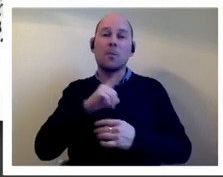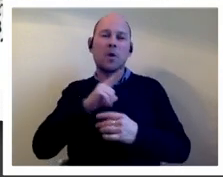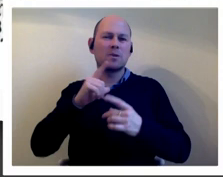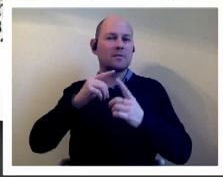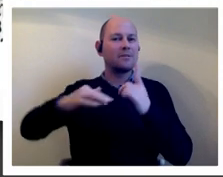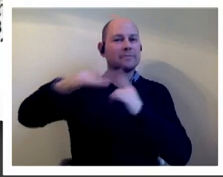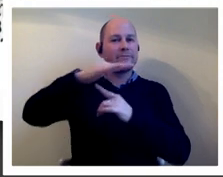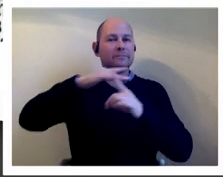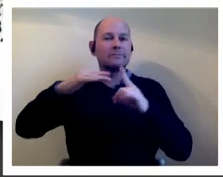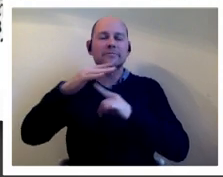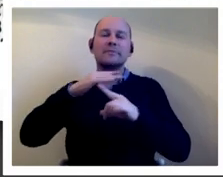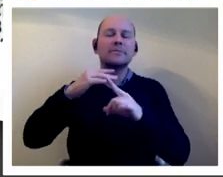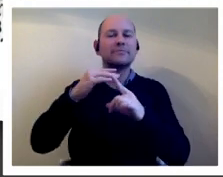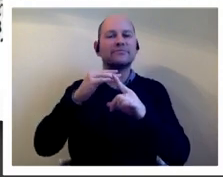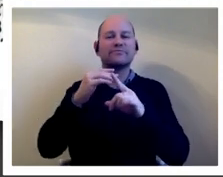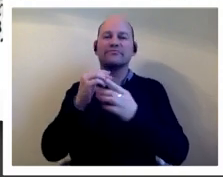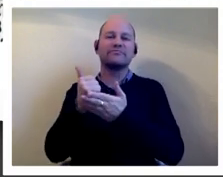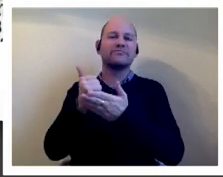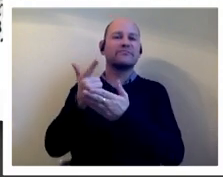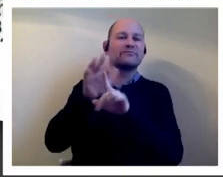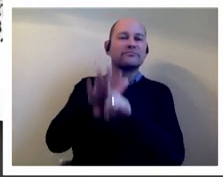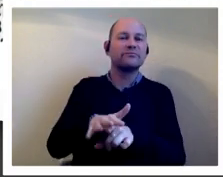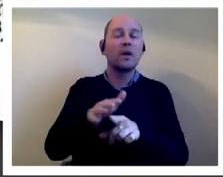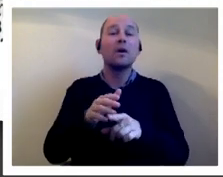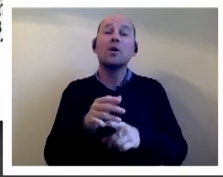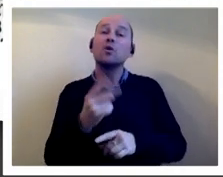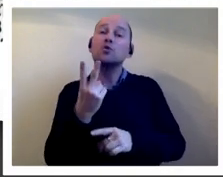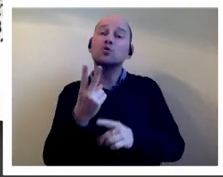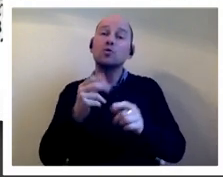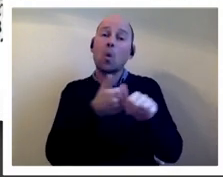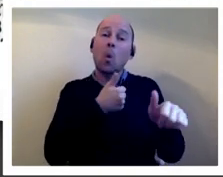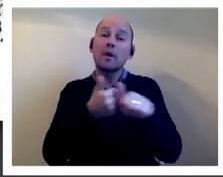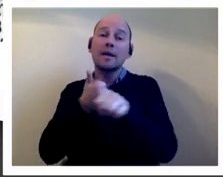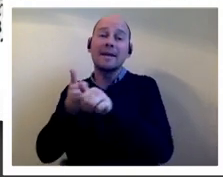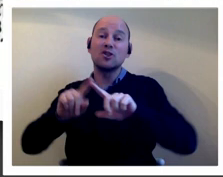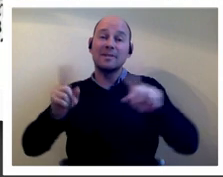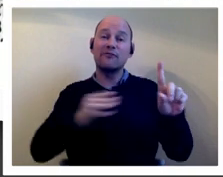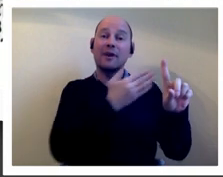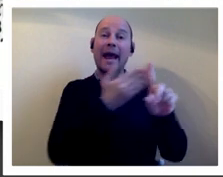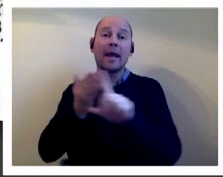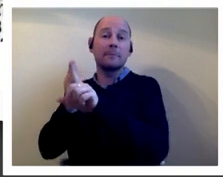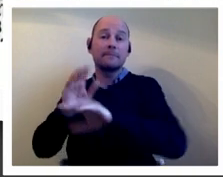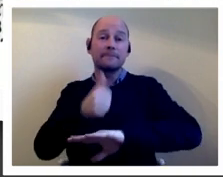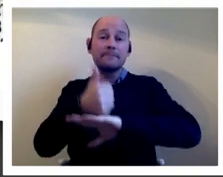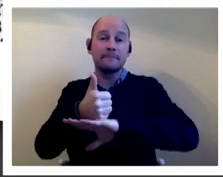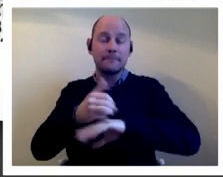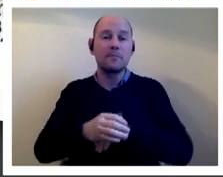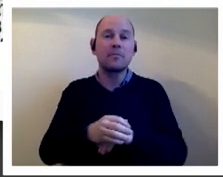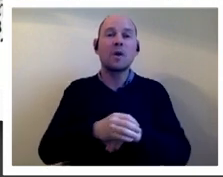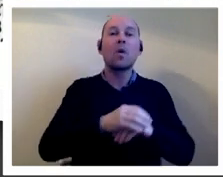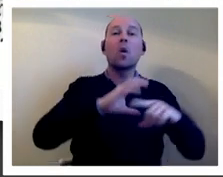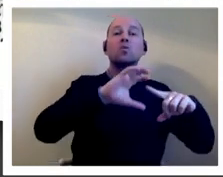28 was part of two organizations with quite different mission statements um were formed so we have stonewall